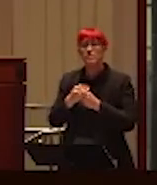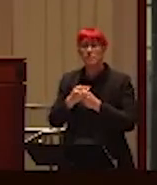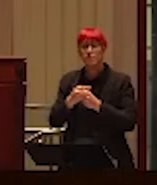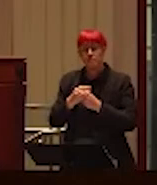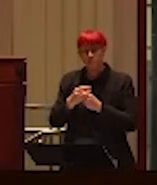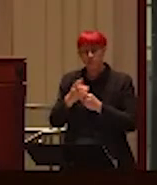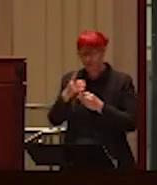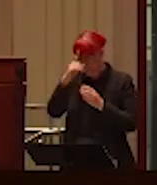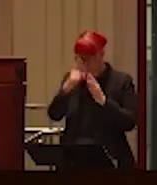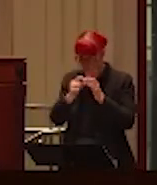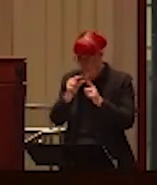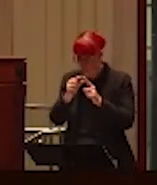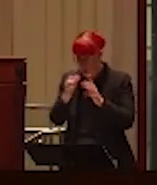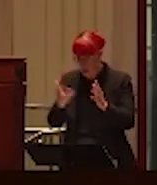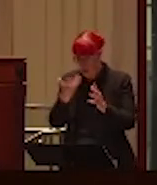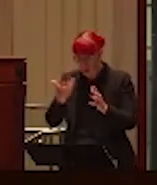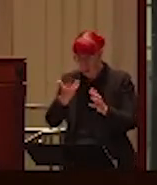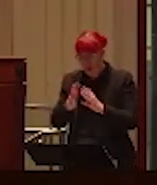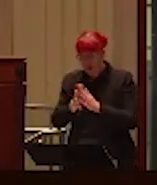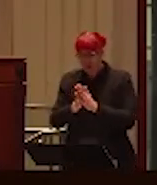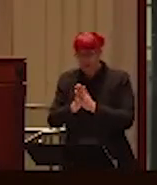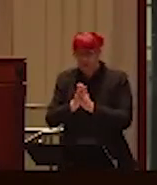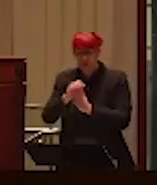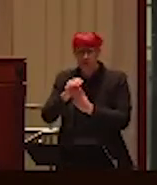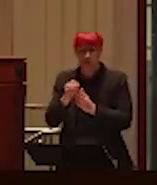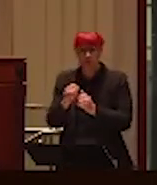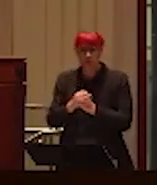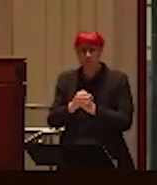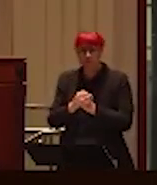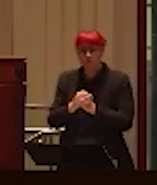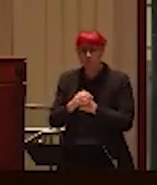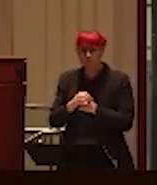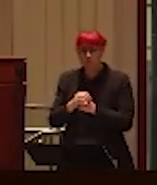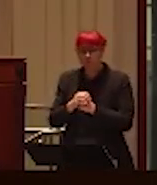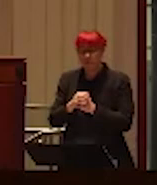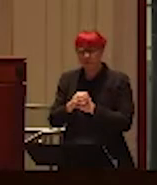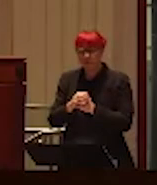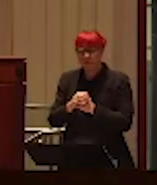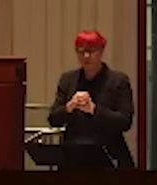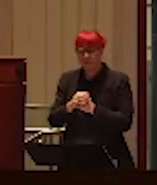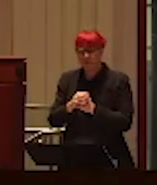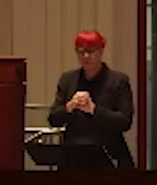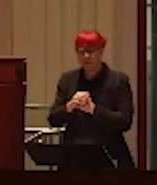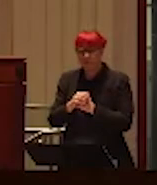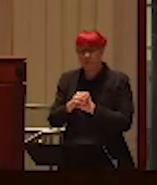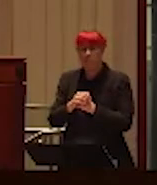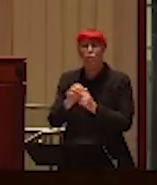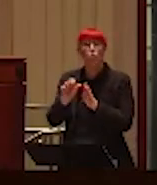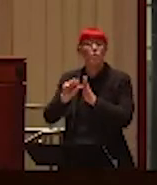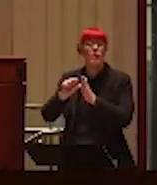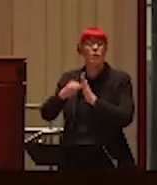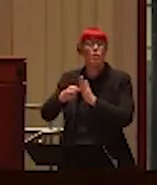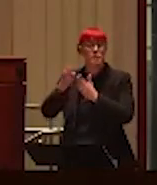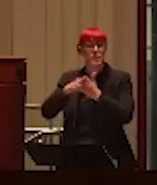uh, lost, lost the word here for a minute. But it's, uh, uh, intermittent, um, schedule, intermittent, uh, reinforcement schedule.